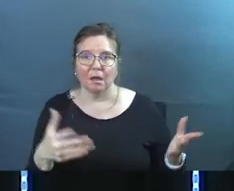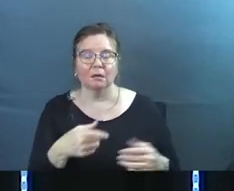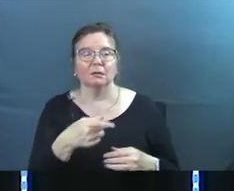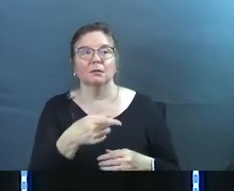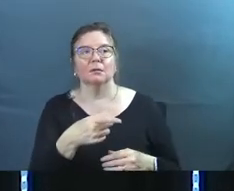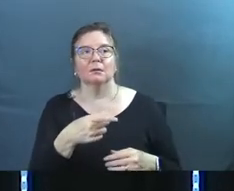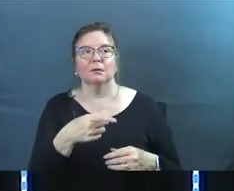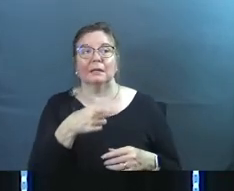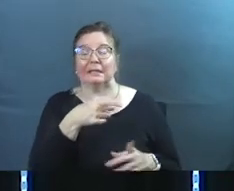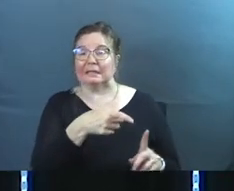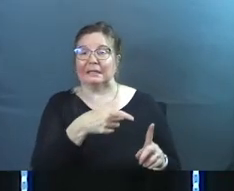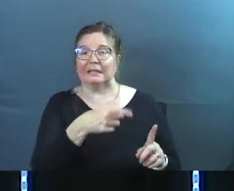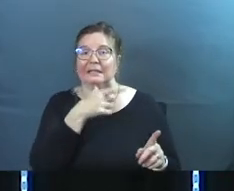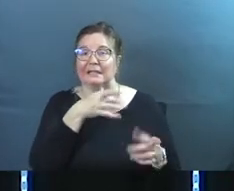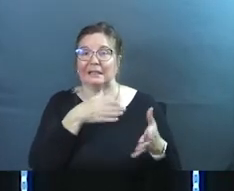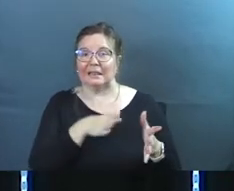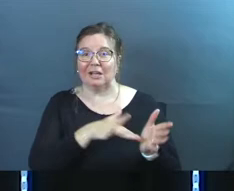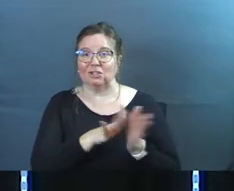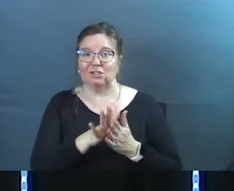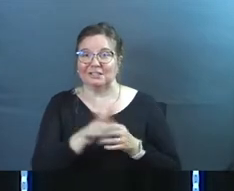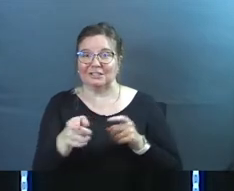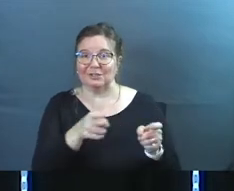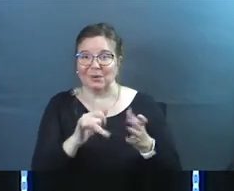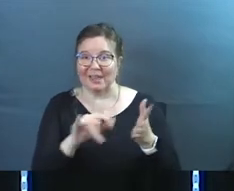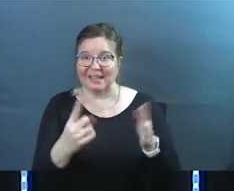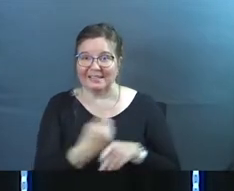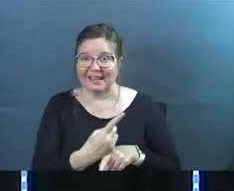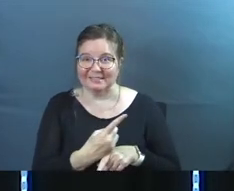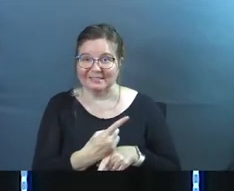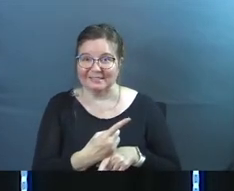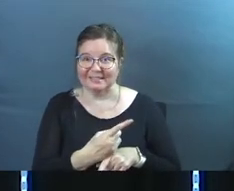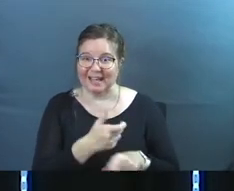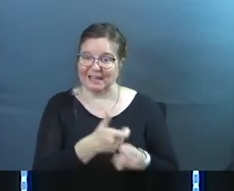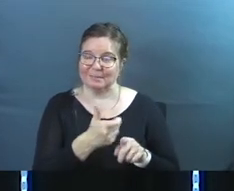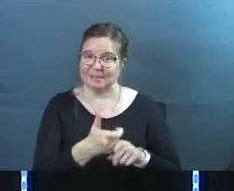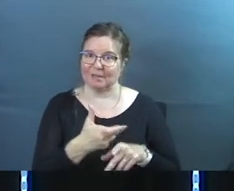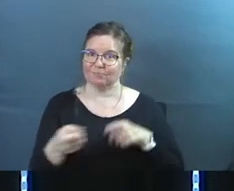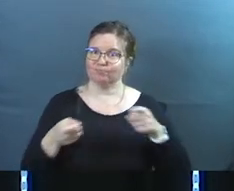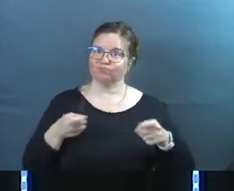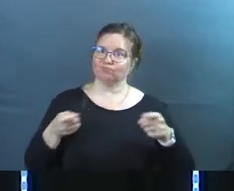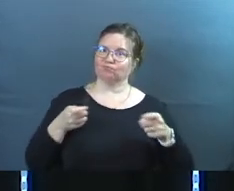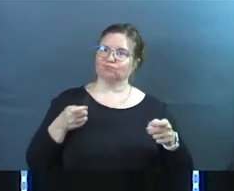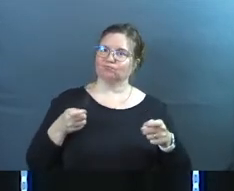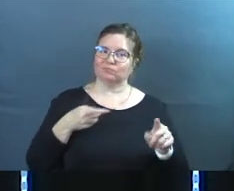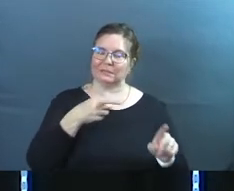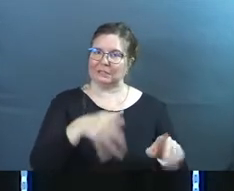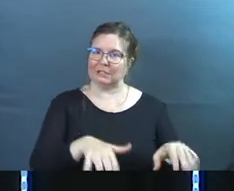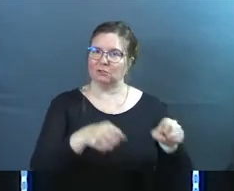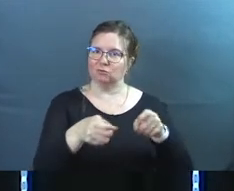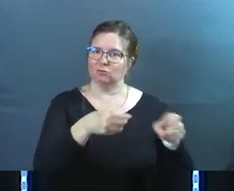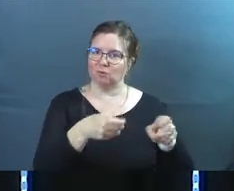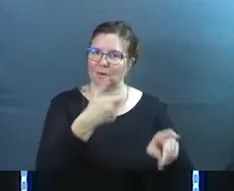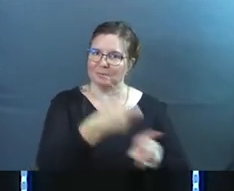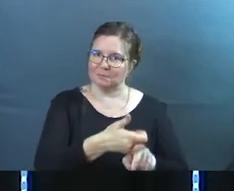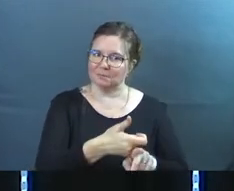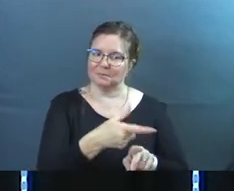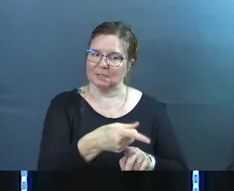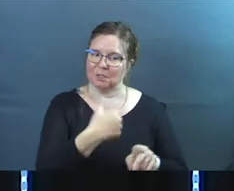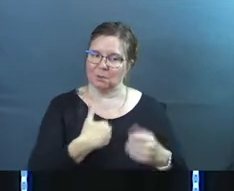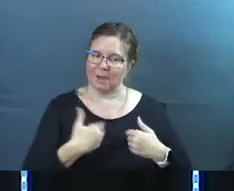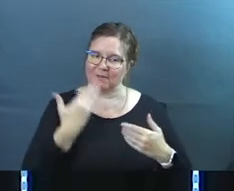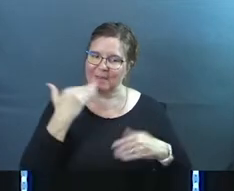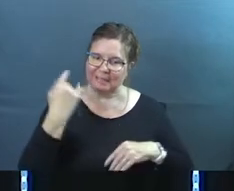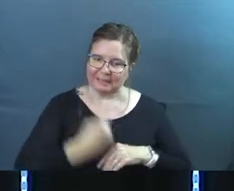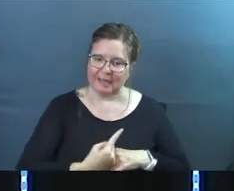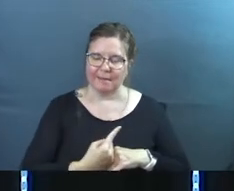is that he didn't let Jesus take the wheel that day. Amen? Like he took control and he was